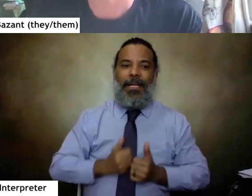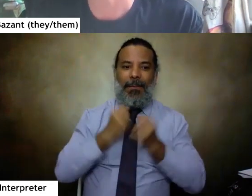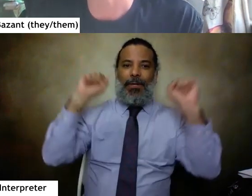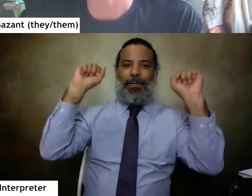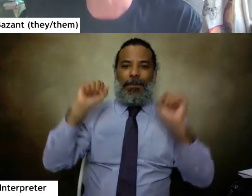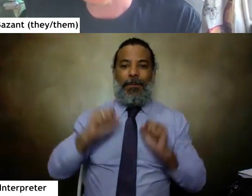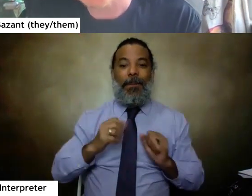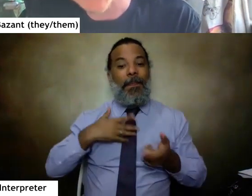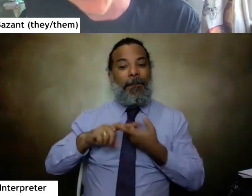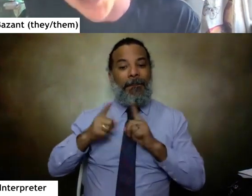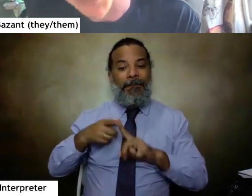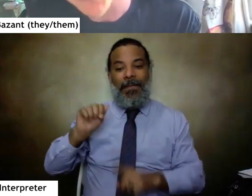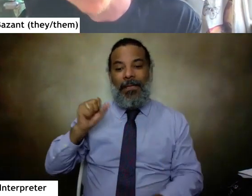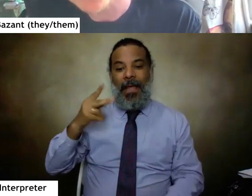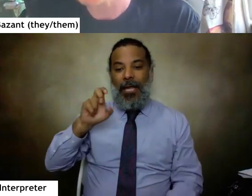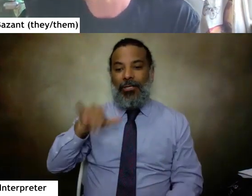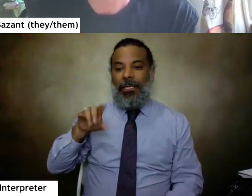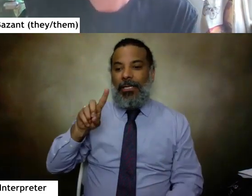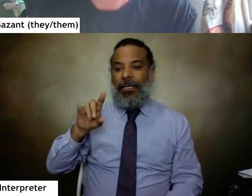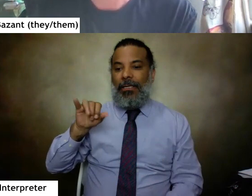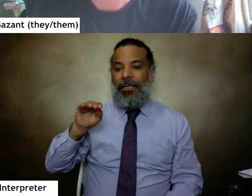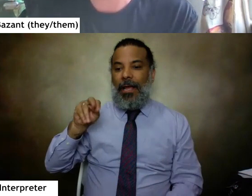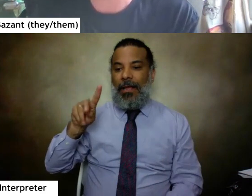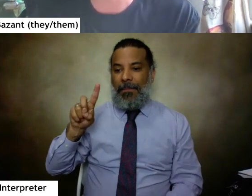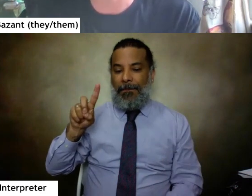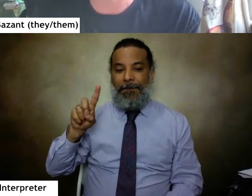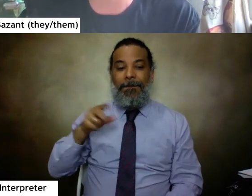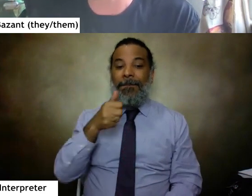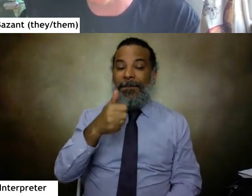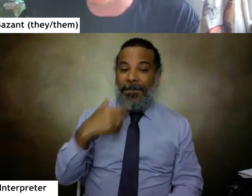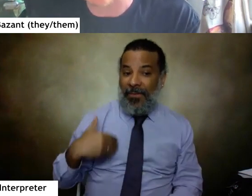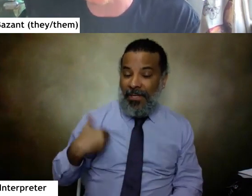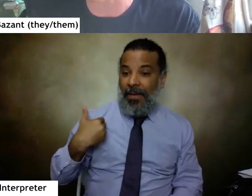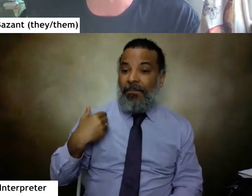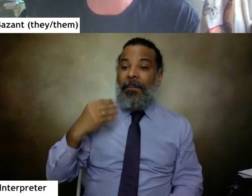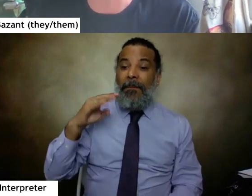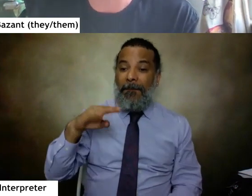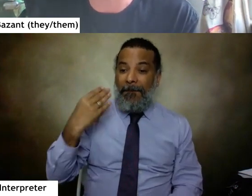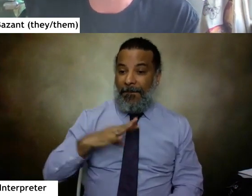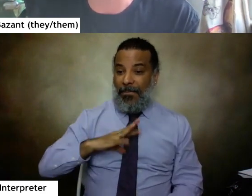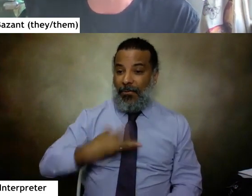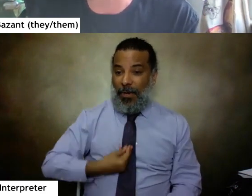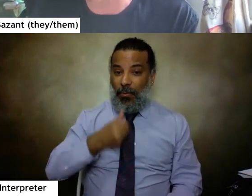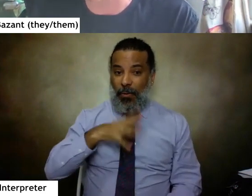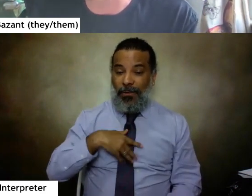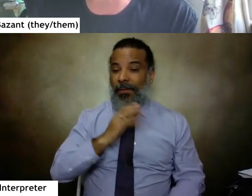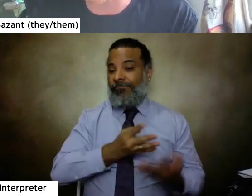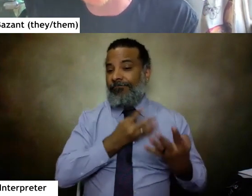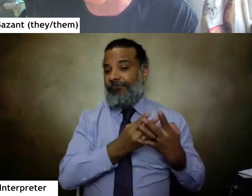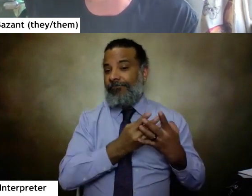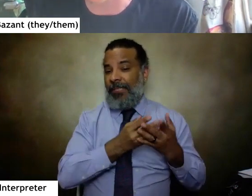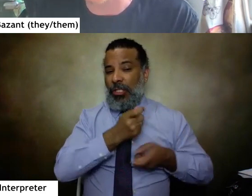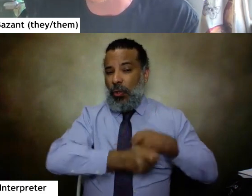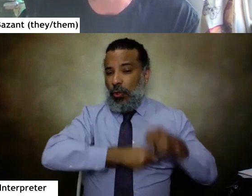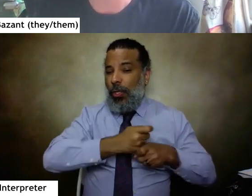This is my friend Ashley Diamond. She's a young black trans woman who has been caged and tortured in men's